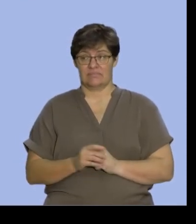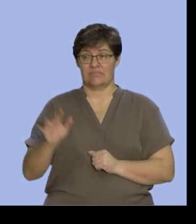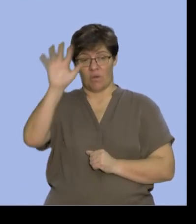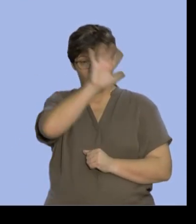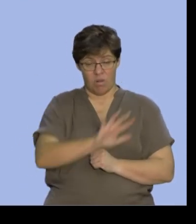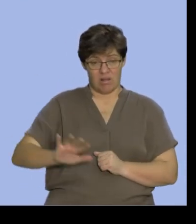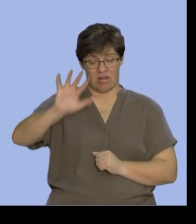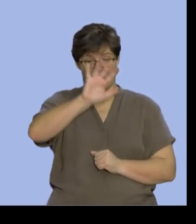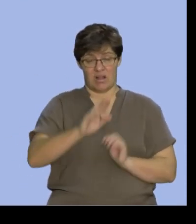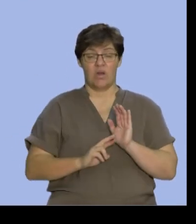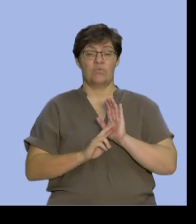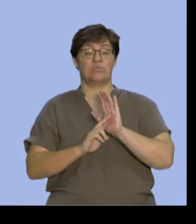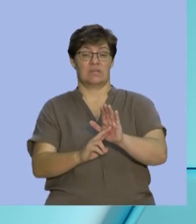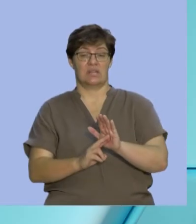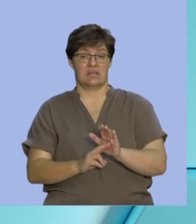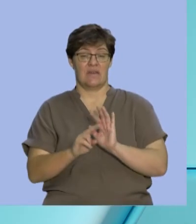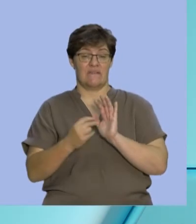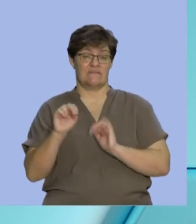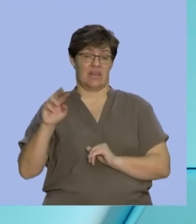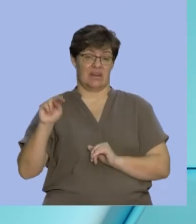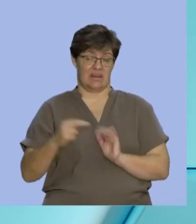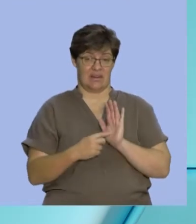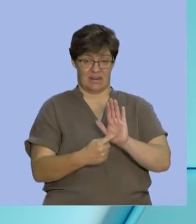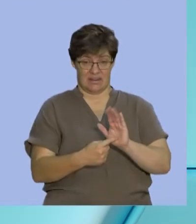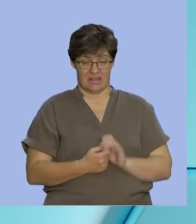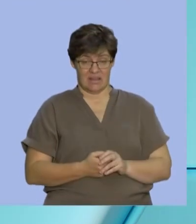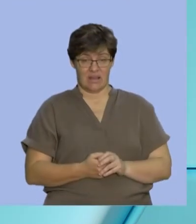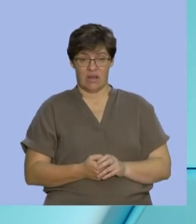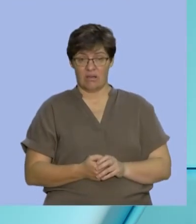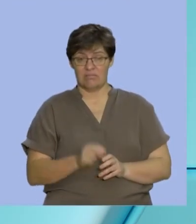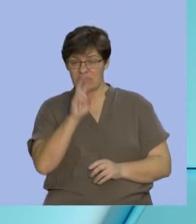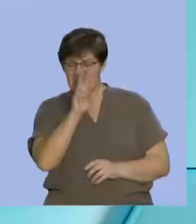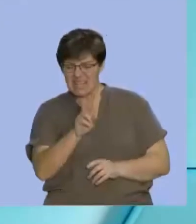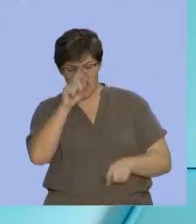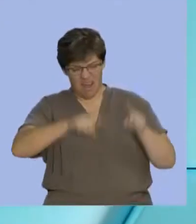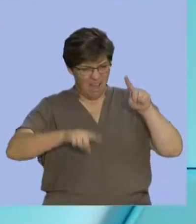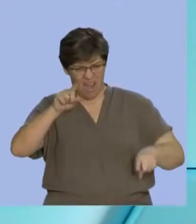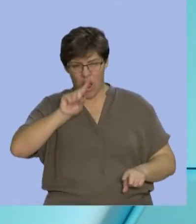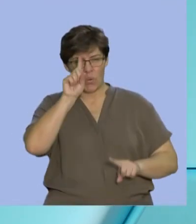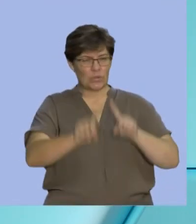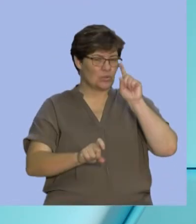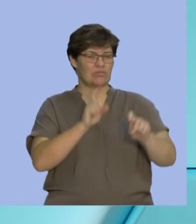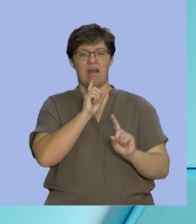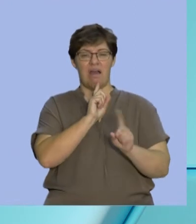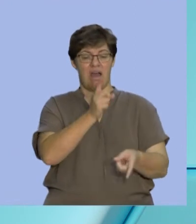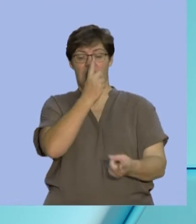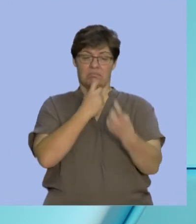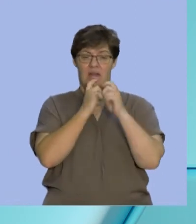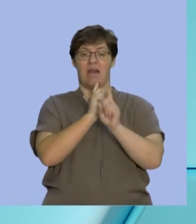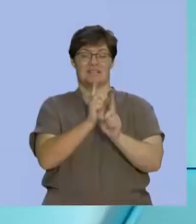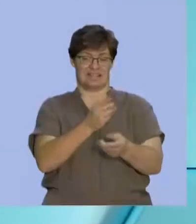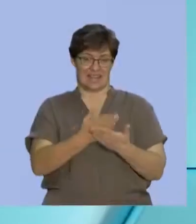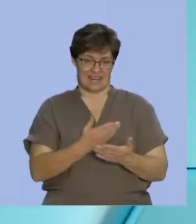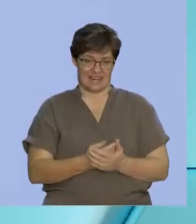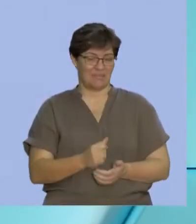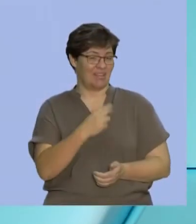represented by the Venn diagram. Guys I hope you can see that there are lots of other questions we could ask but unfortunately we need to go